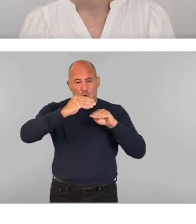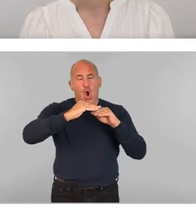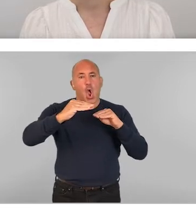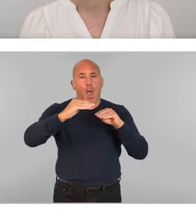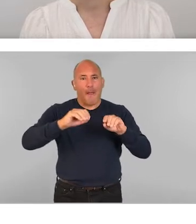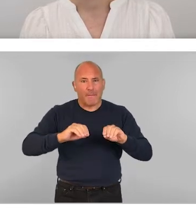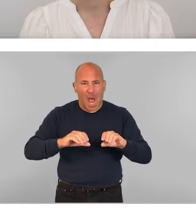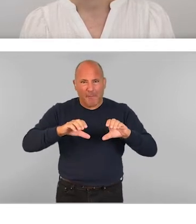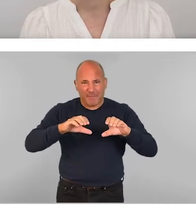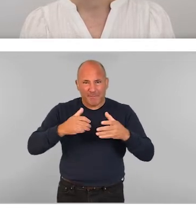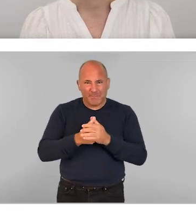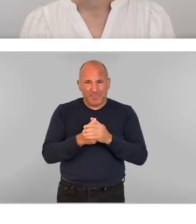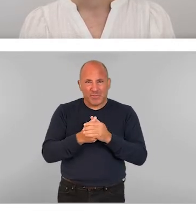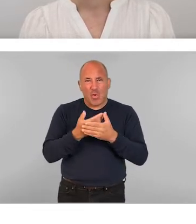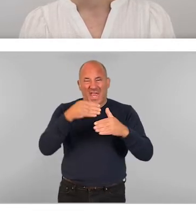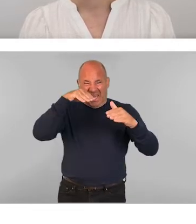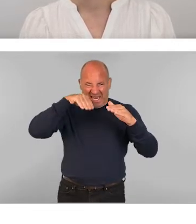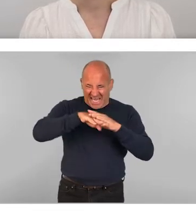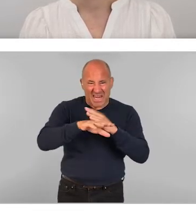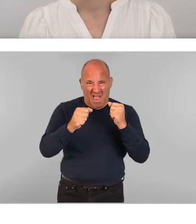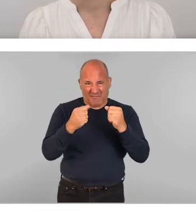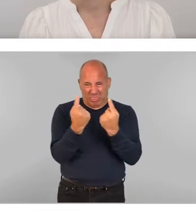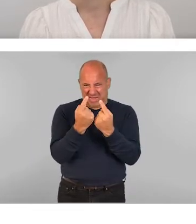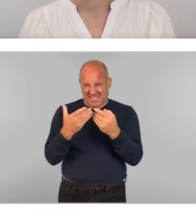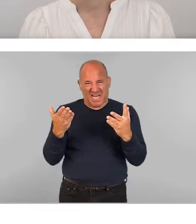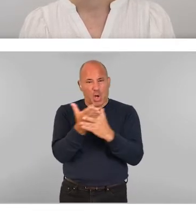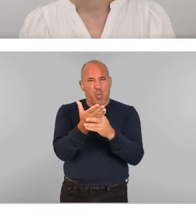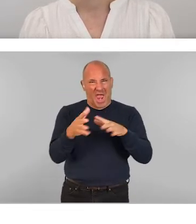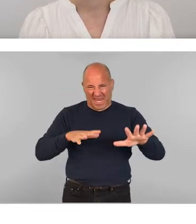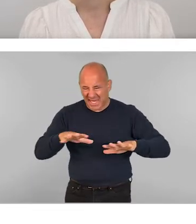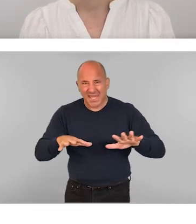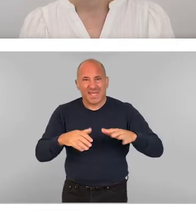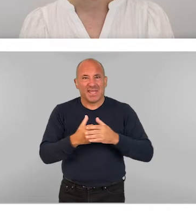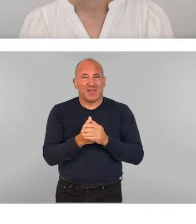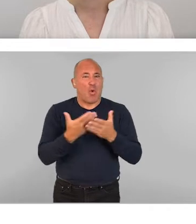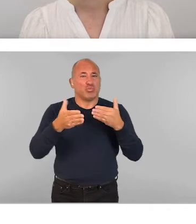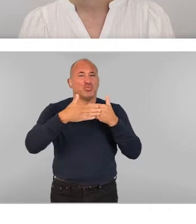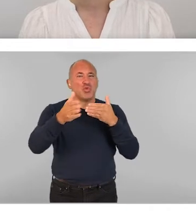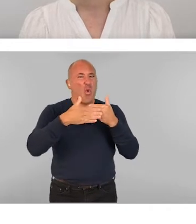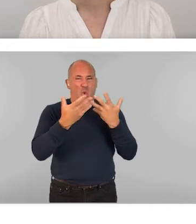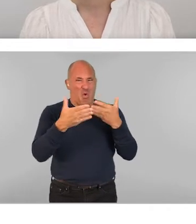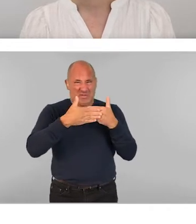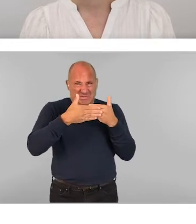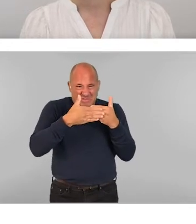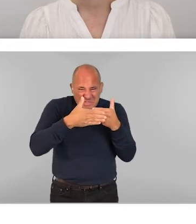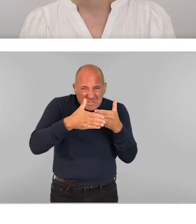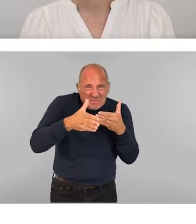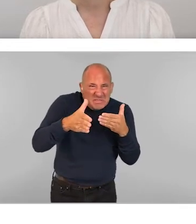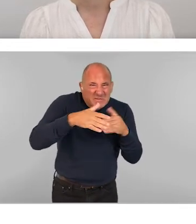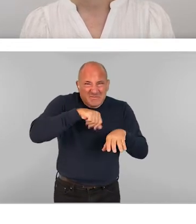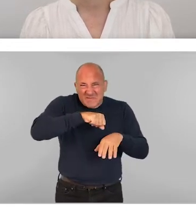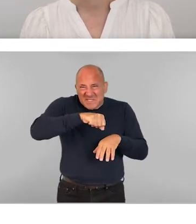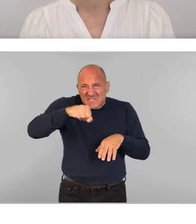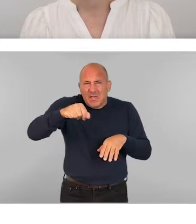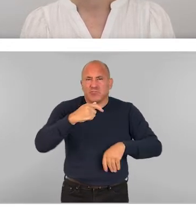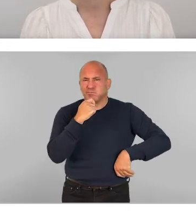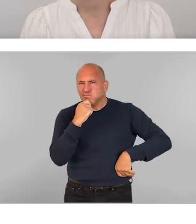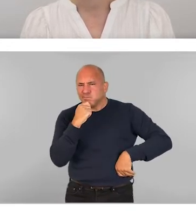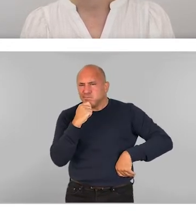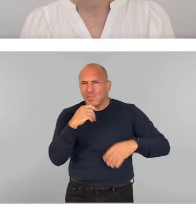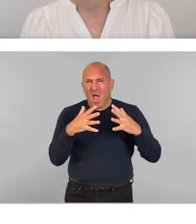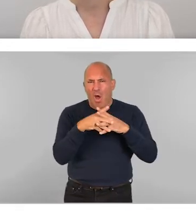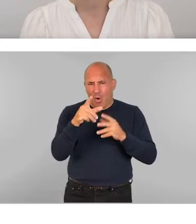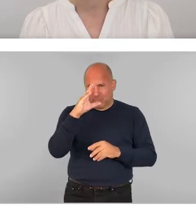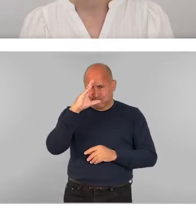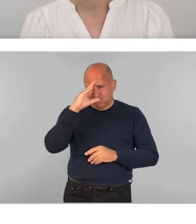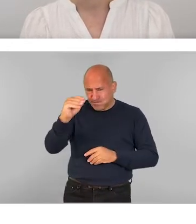kerbs or entrance obstructions. If the door is not accessible, for example, if it's too heavy, what's in place for a user to inform you that they need help